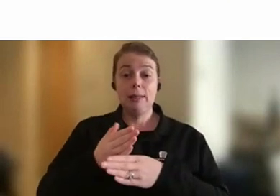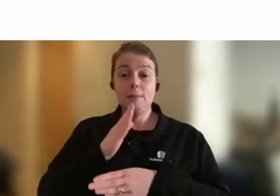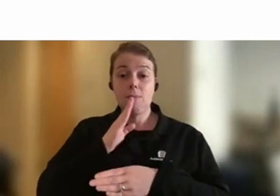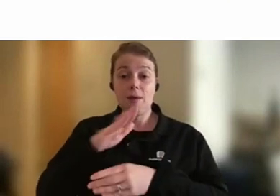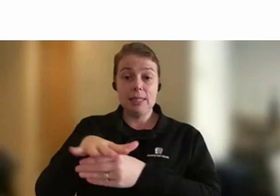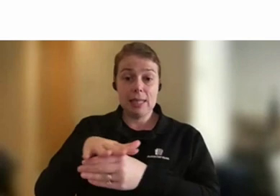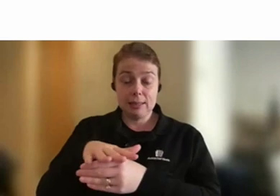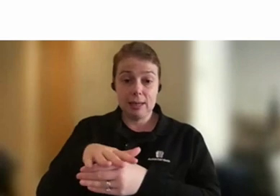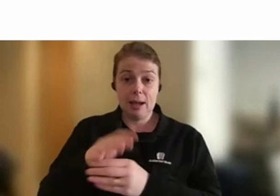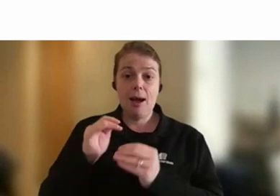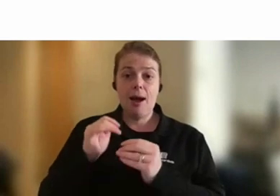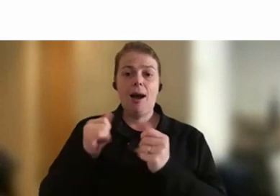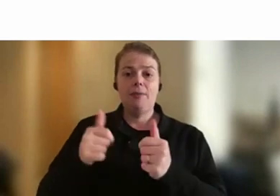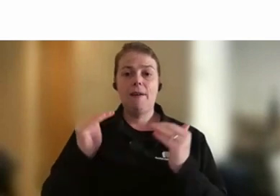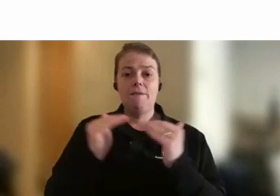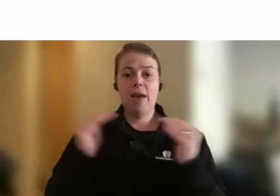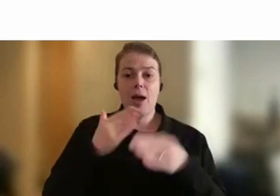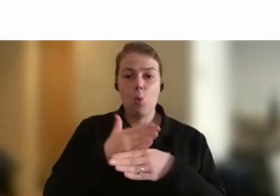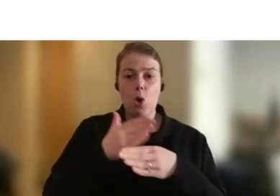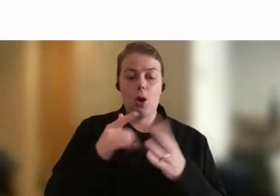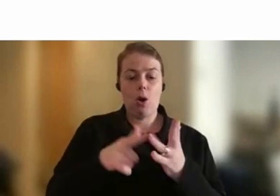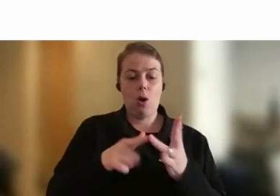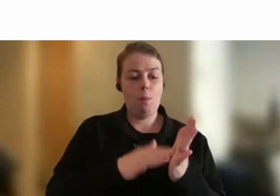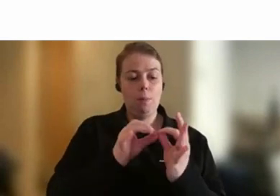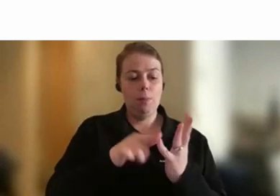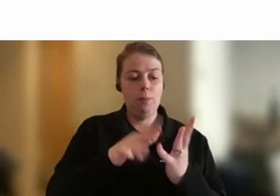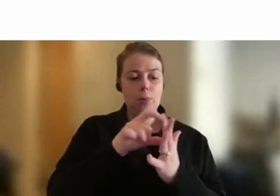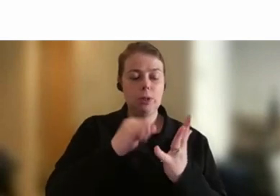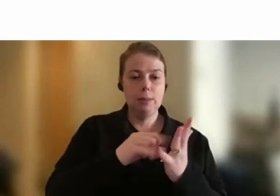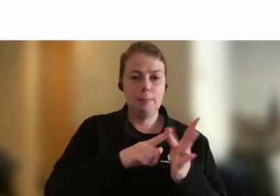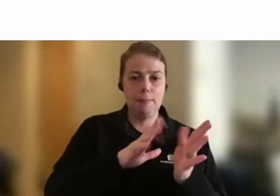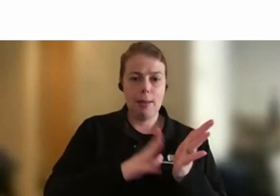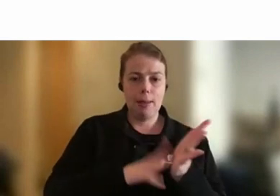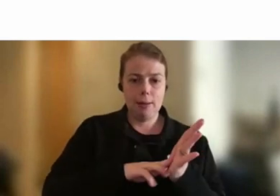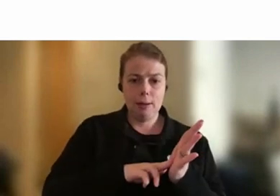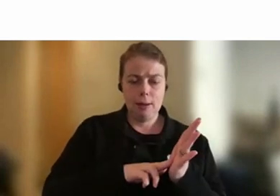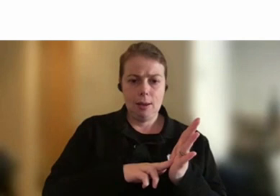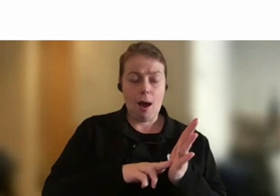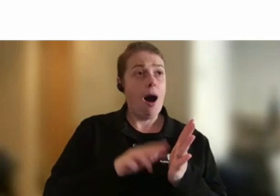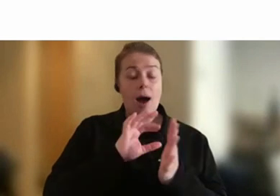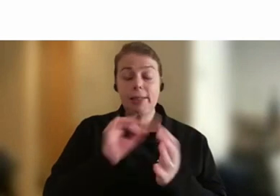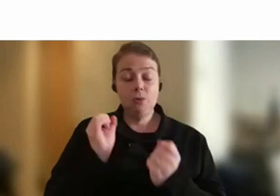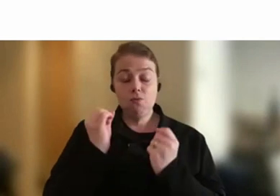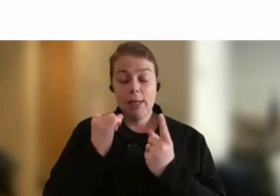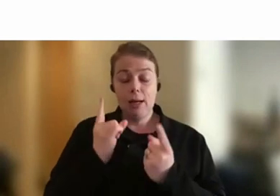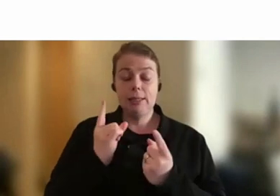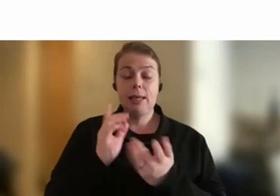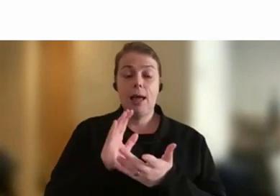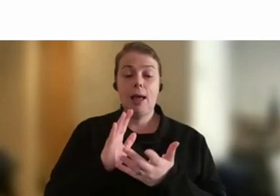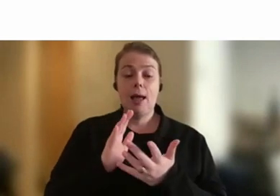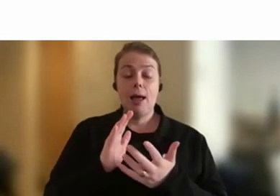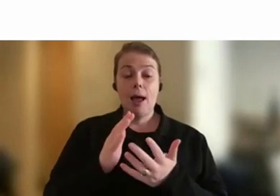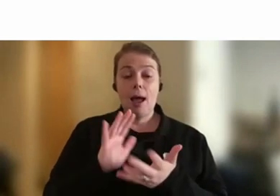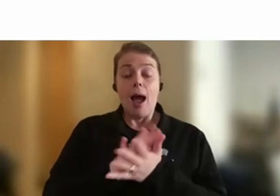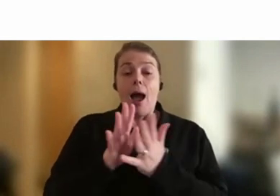Sometimes you're learning without realising you're learning. I don't think I realised how much I learnt about different ways of working until I came back into the APS. And I felt